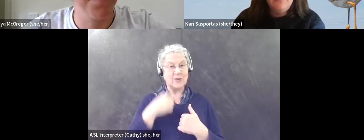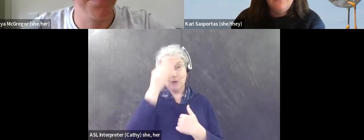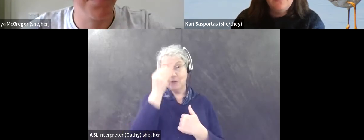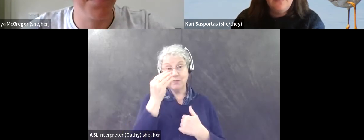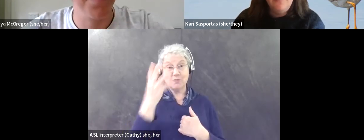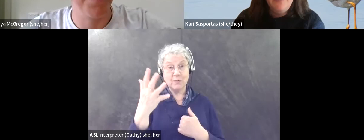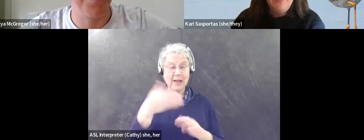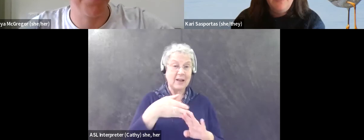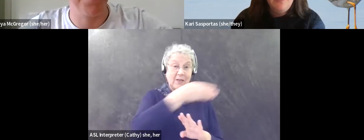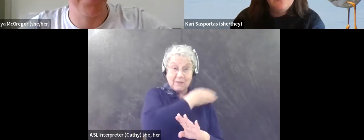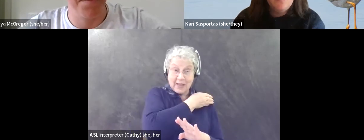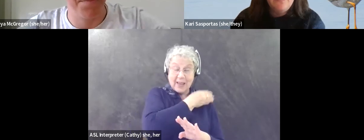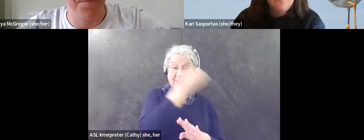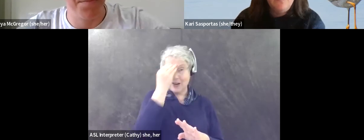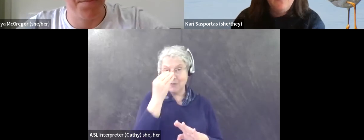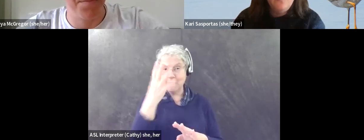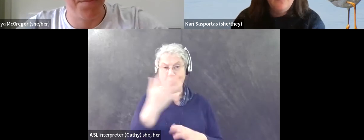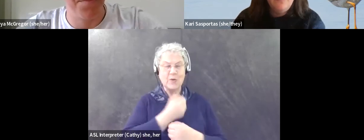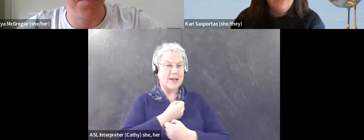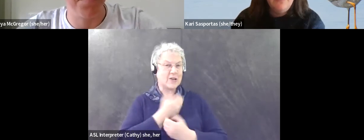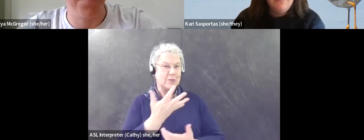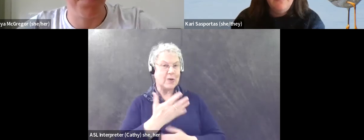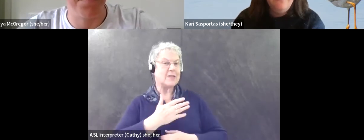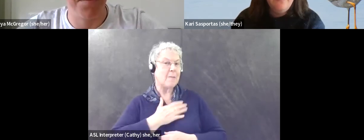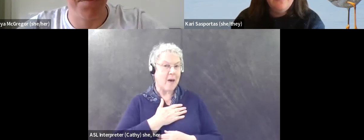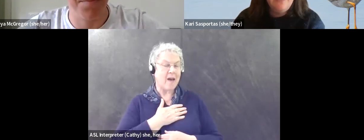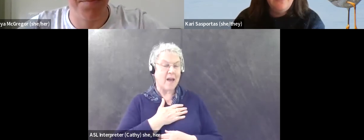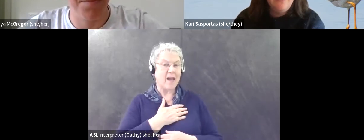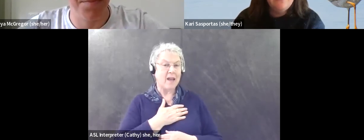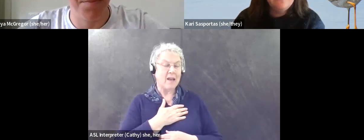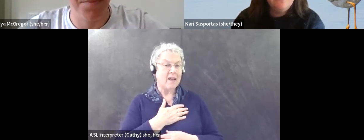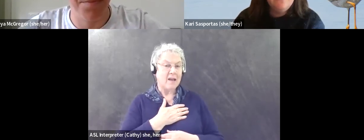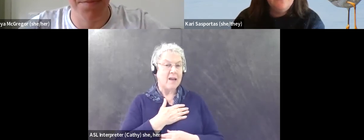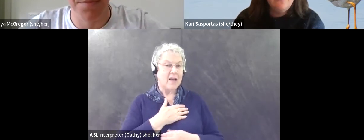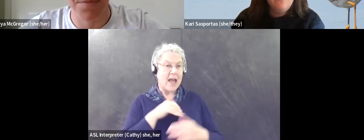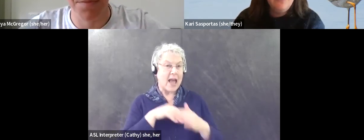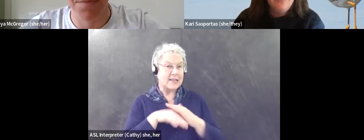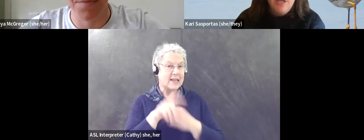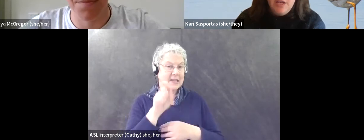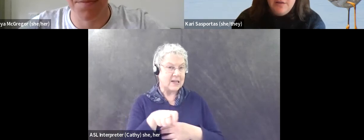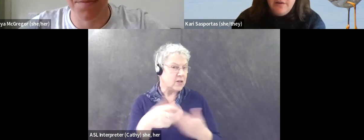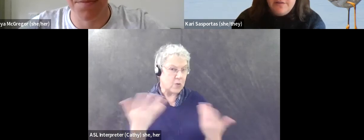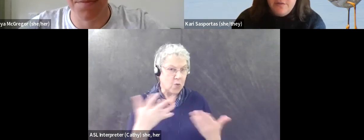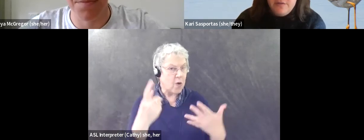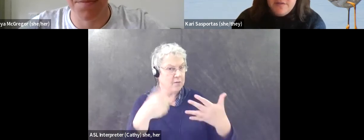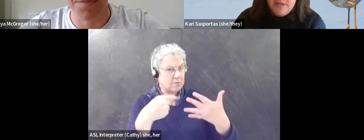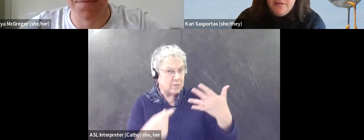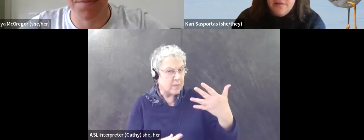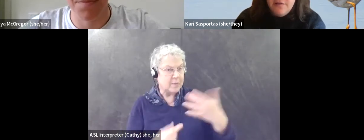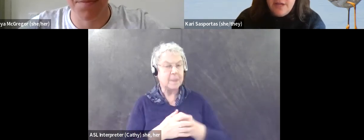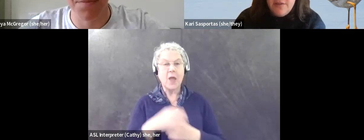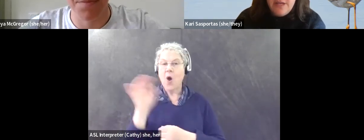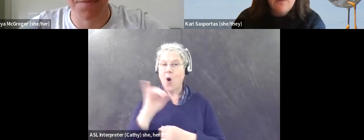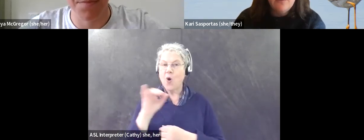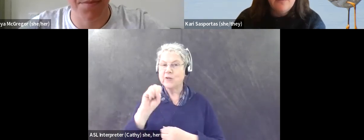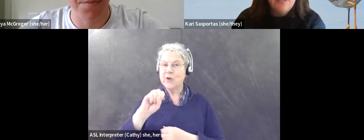and, um, express what, what my, um, access needs are but it also is a signal